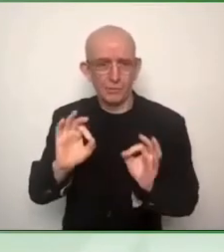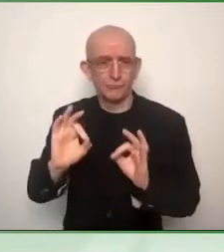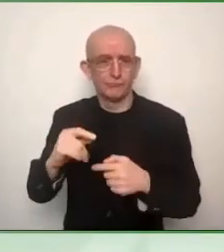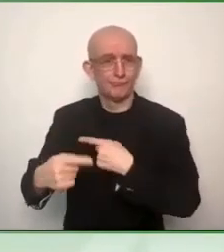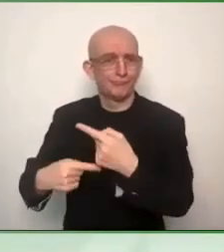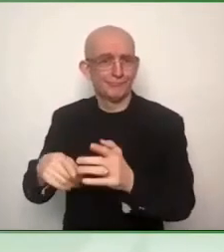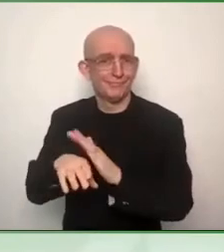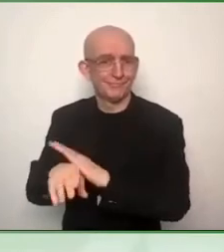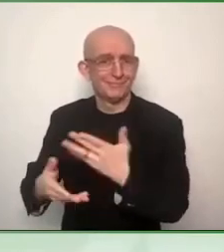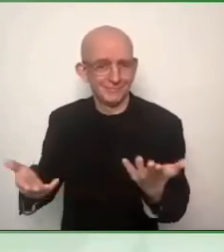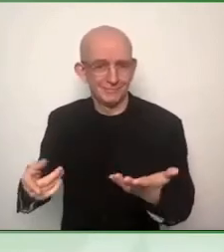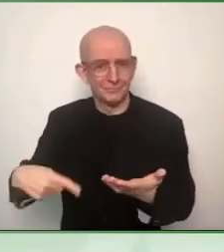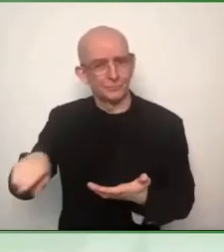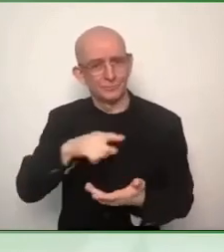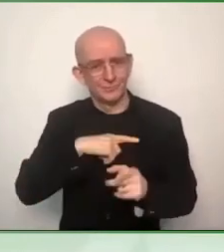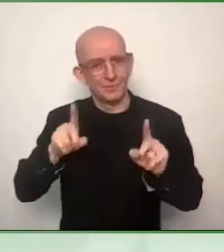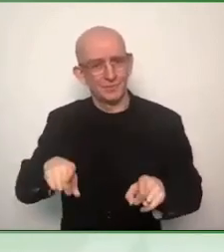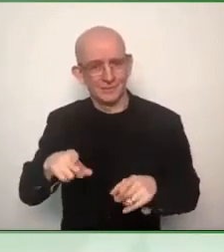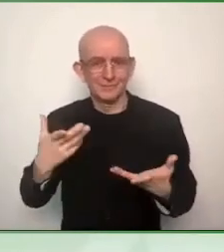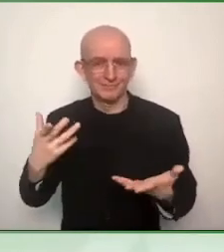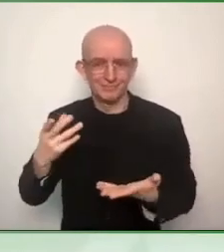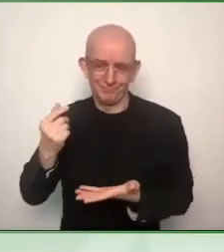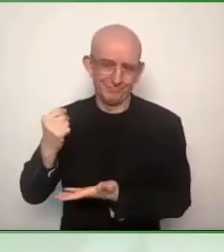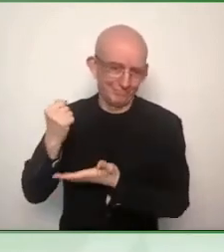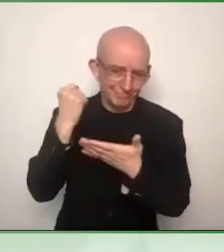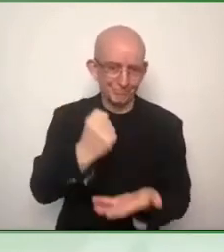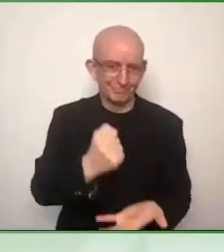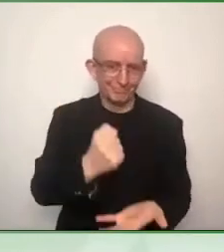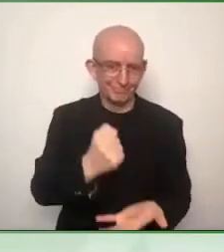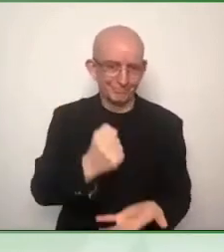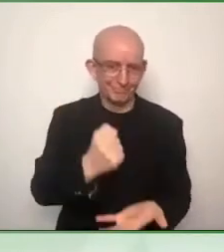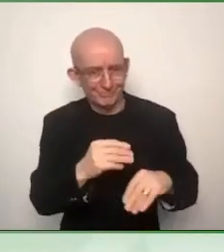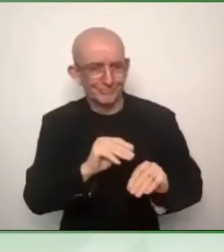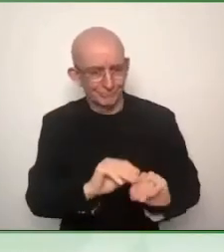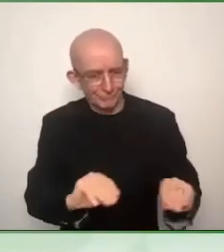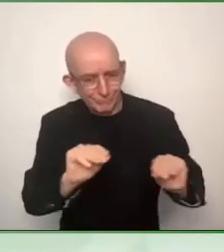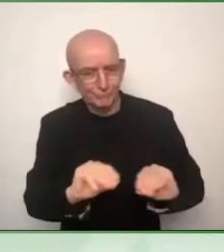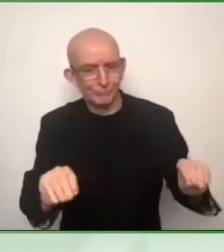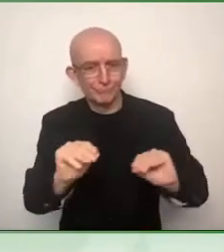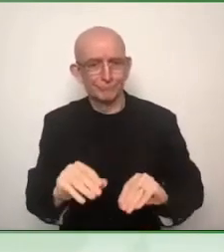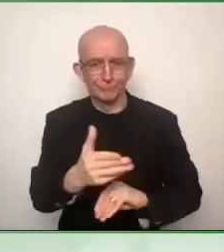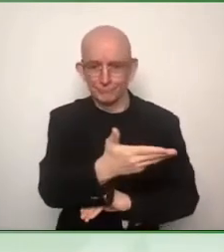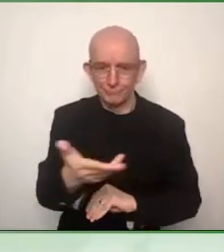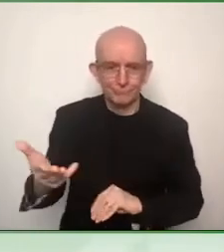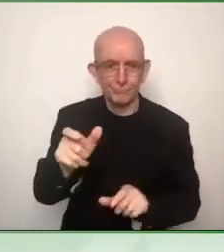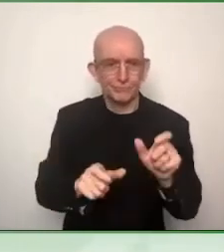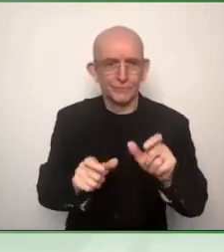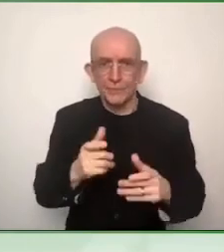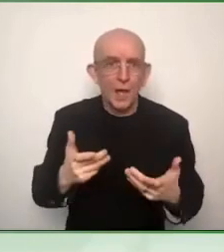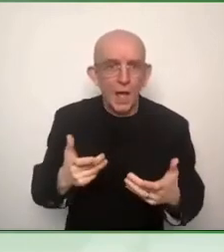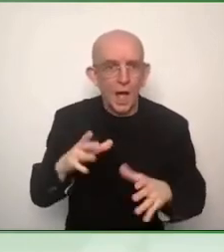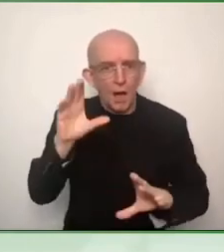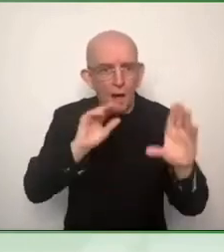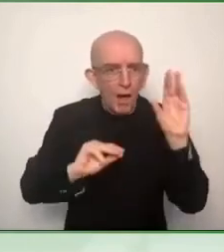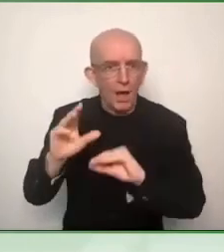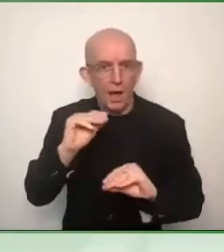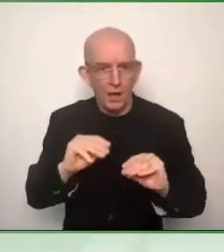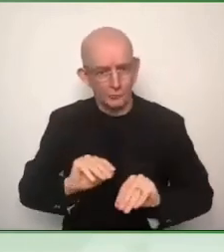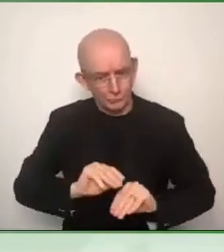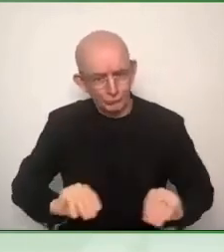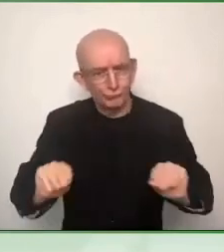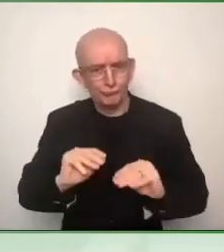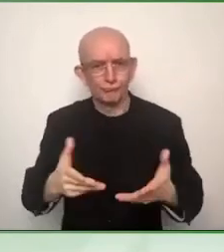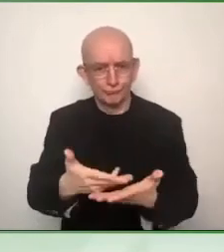in education, and also provides all this process will provide. And this is where I think my dream is